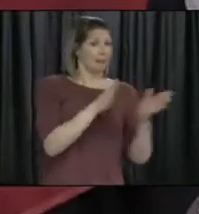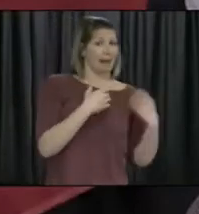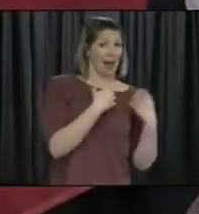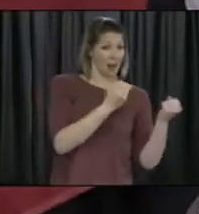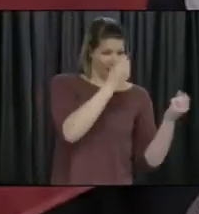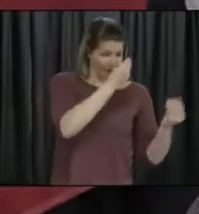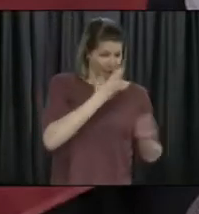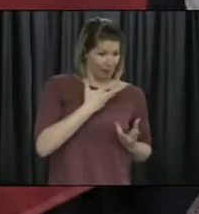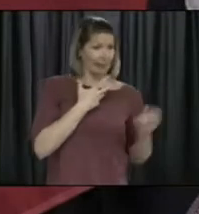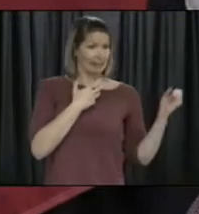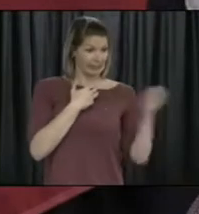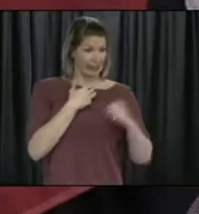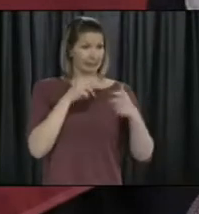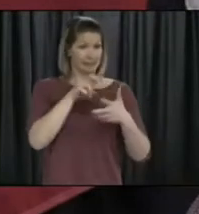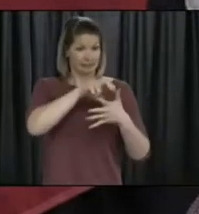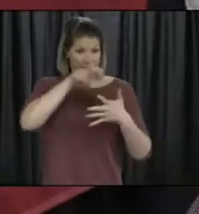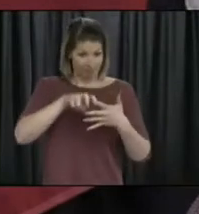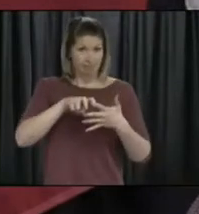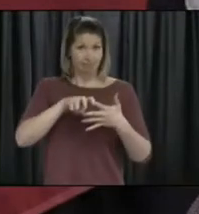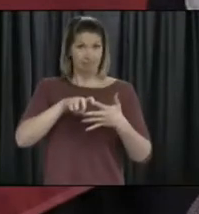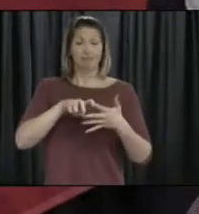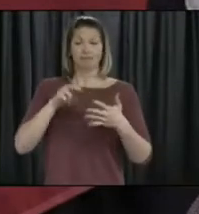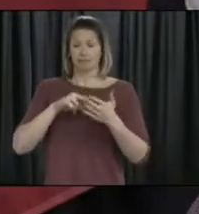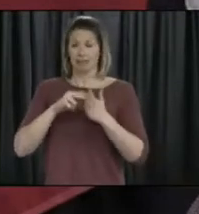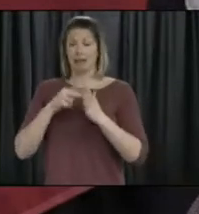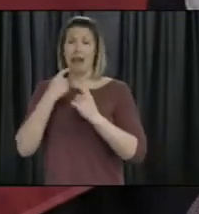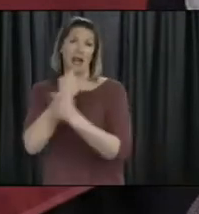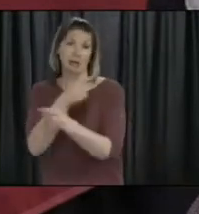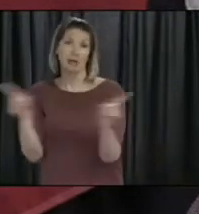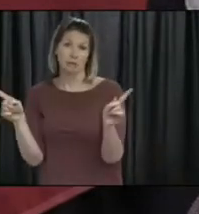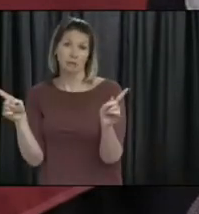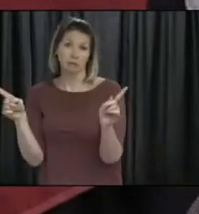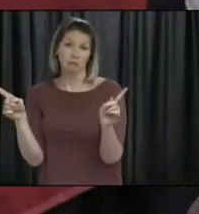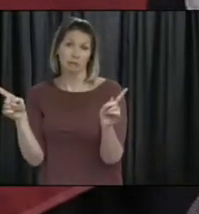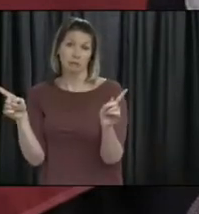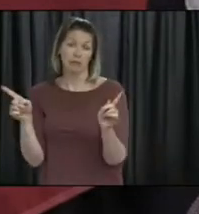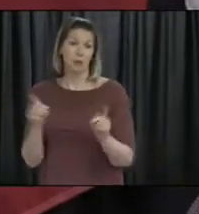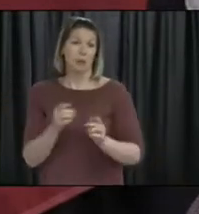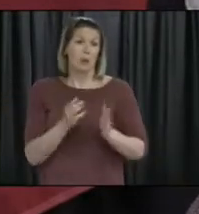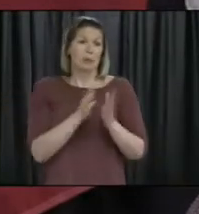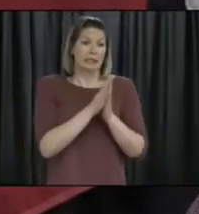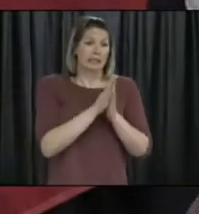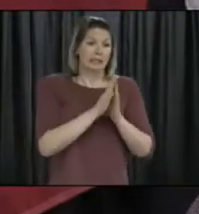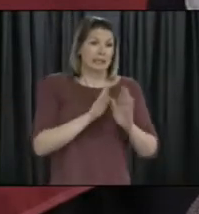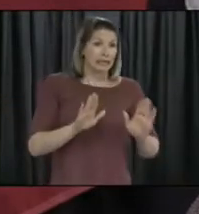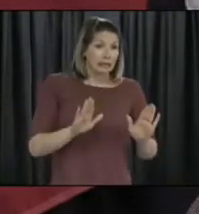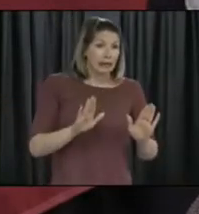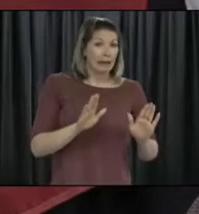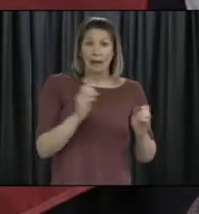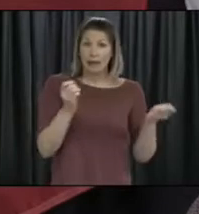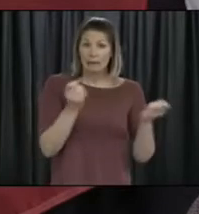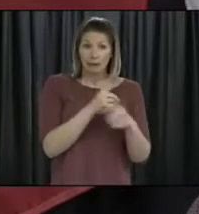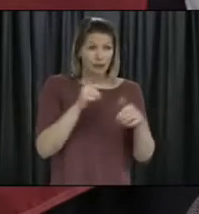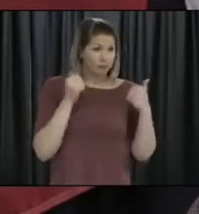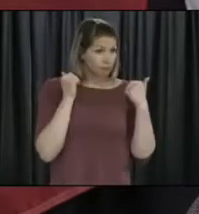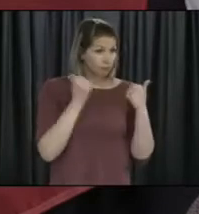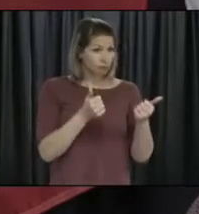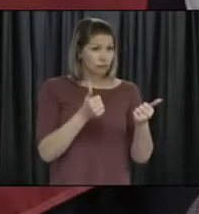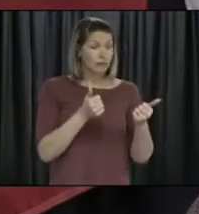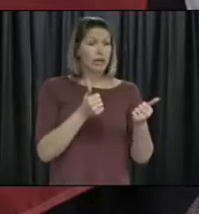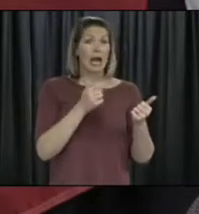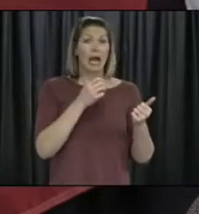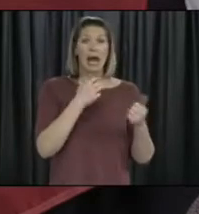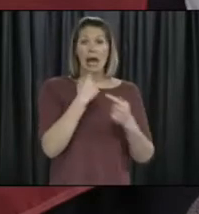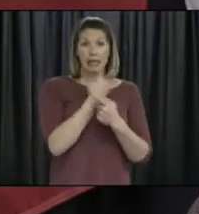I guess, sometime late on Sunday, where we will be on Monday, as we say, at 12.01 for alert level four.